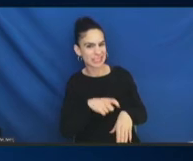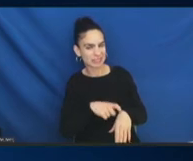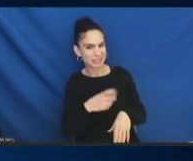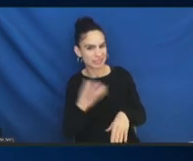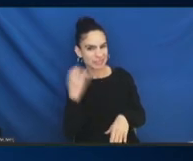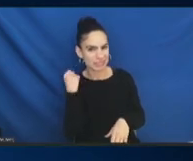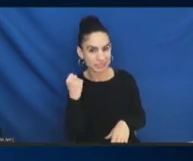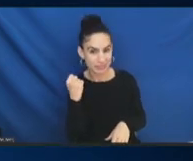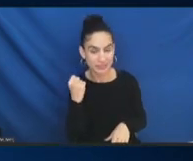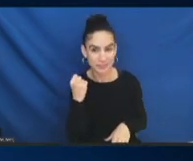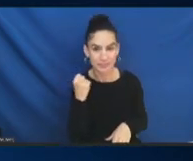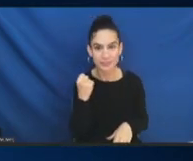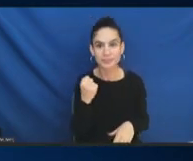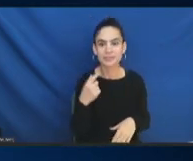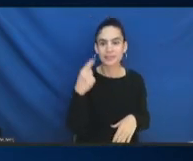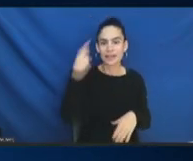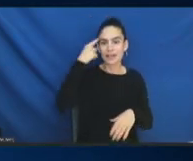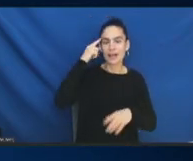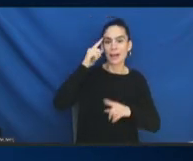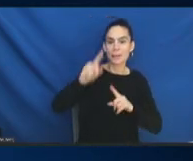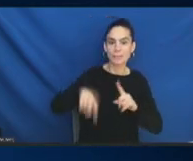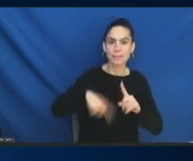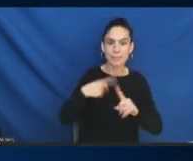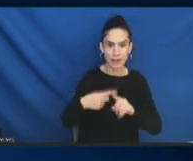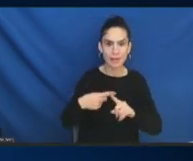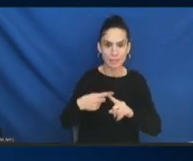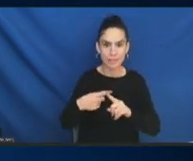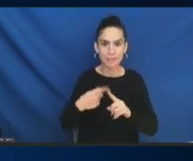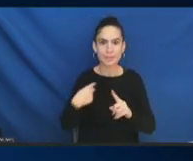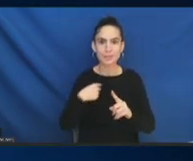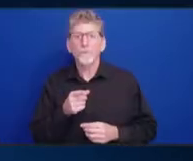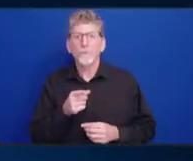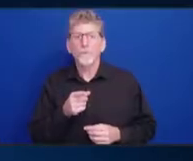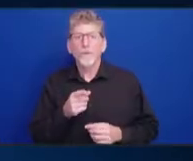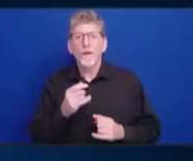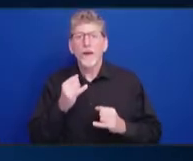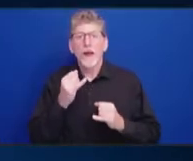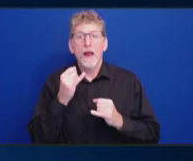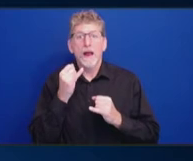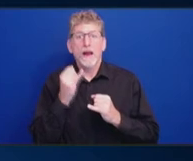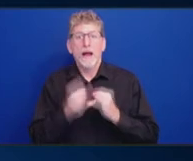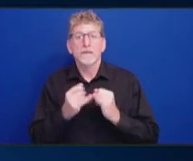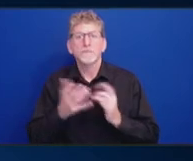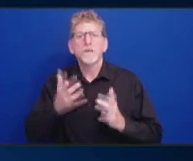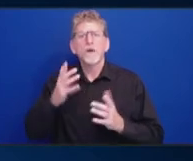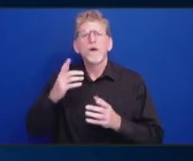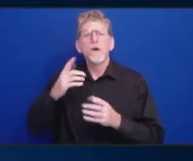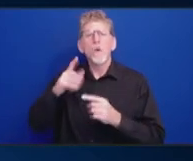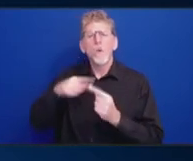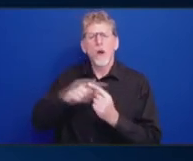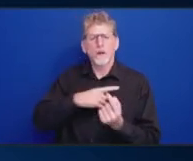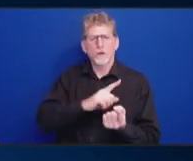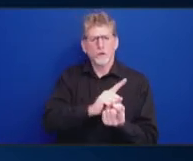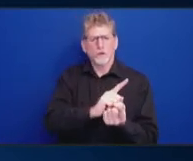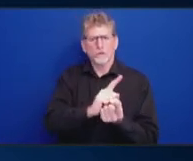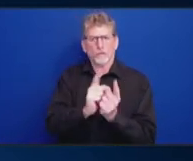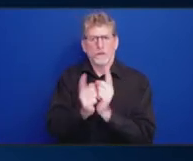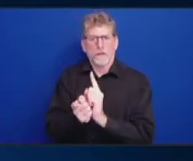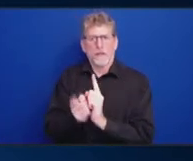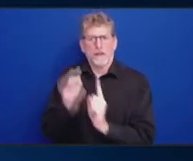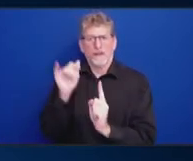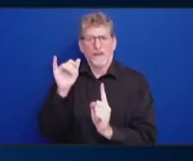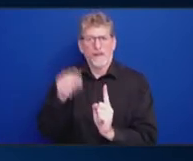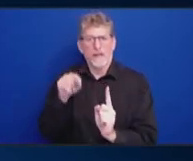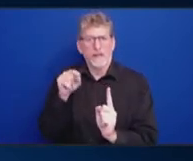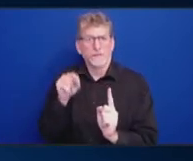about, in terms of when we translate materials, there's always going to be a delay in that. And that needs